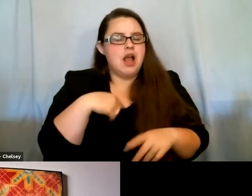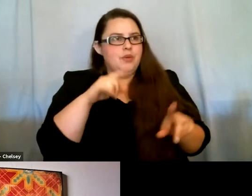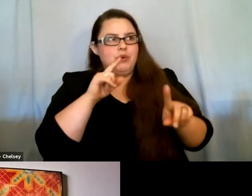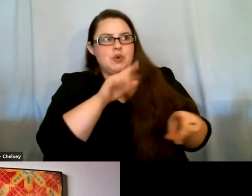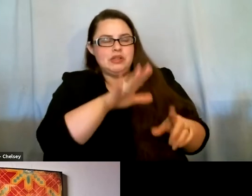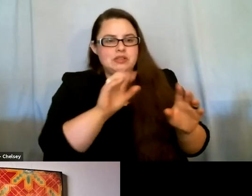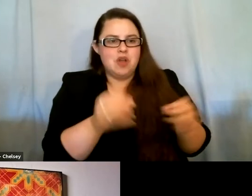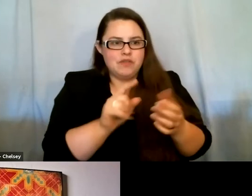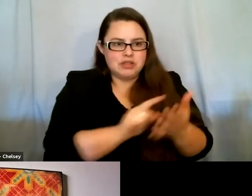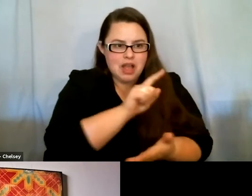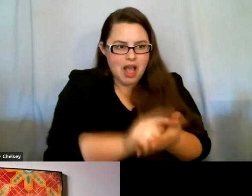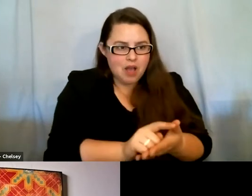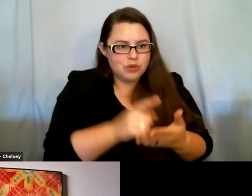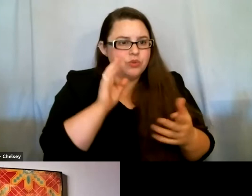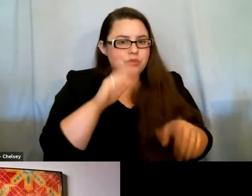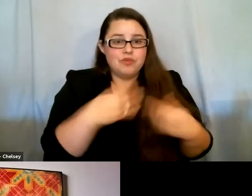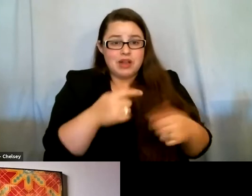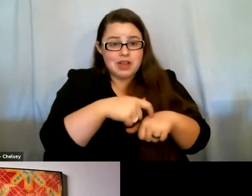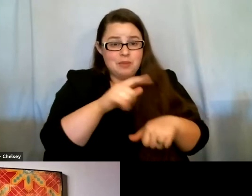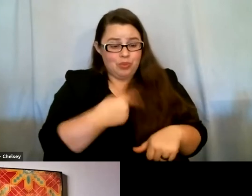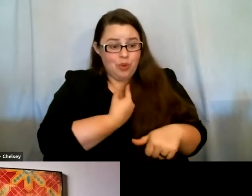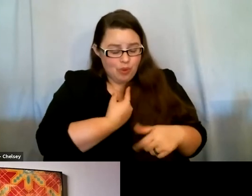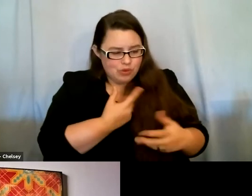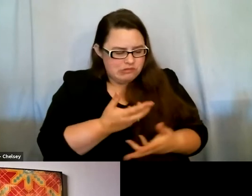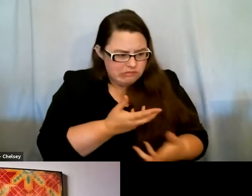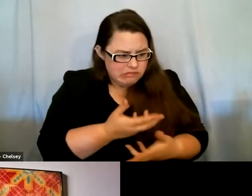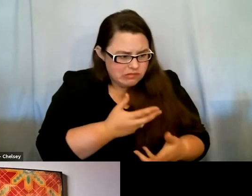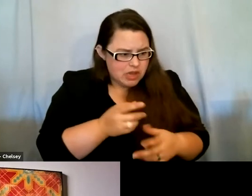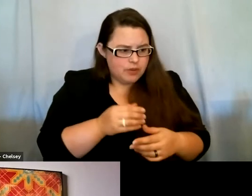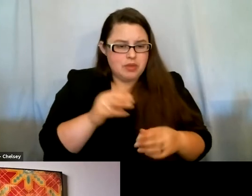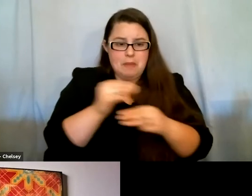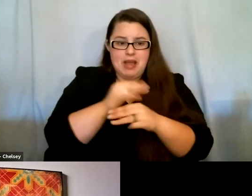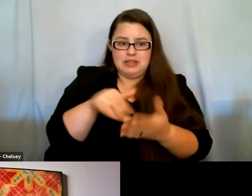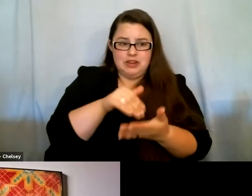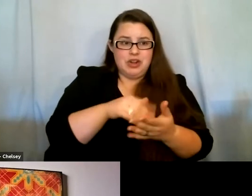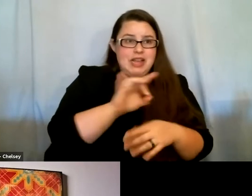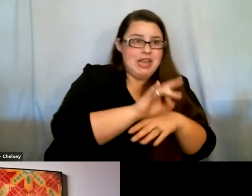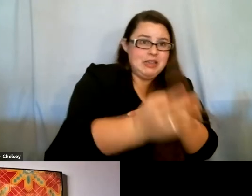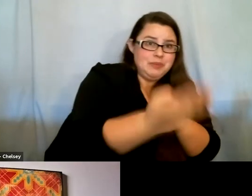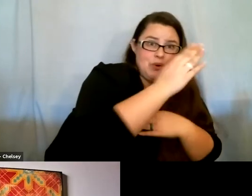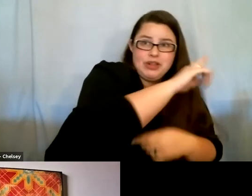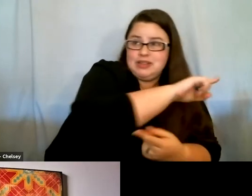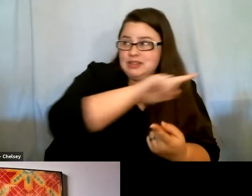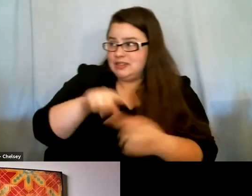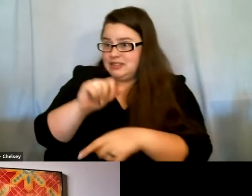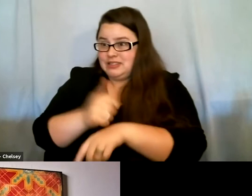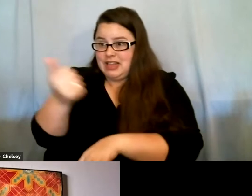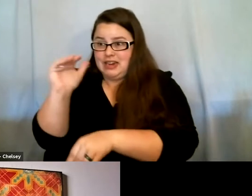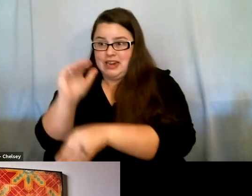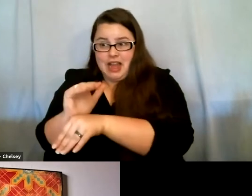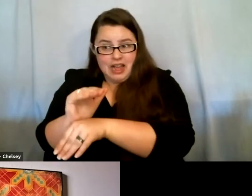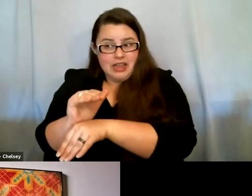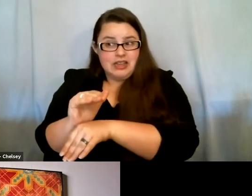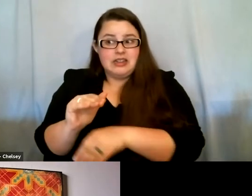office hours. He'd give me time by myself. You know, I was in the math center from eight in the morning to 10 o'clock at night, you know? And